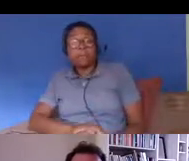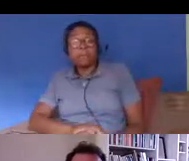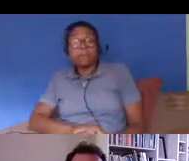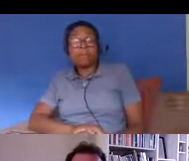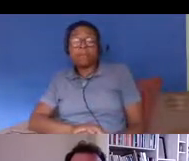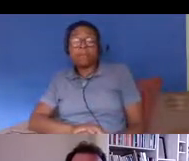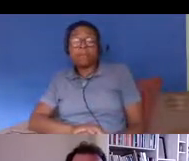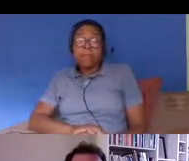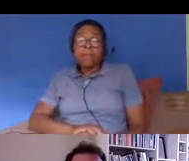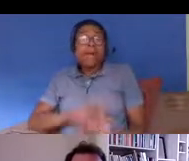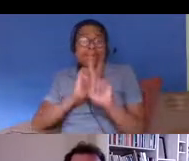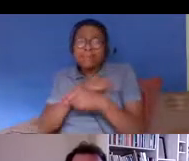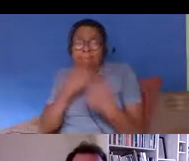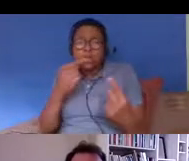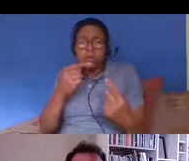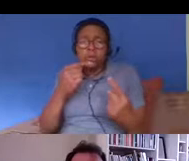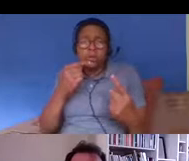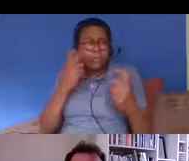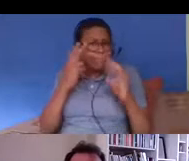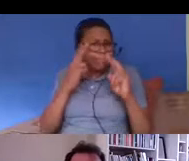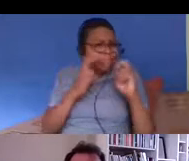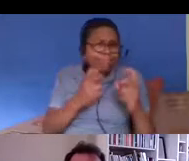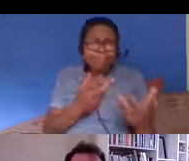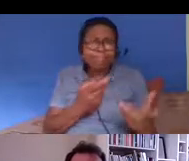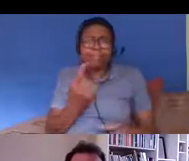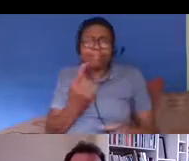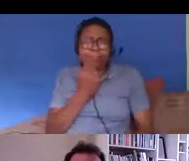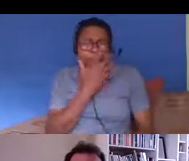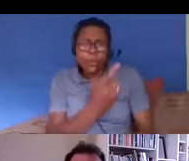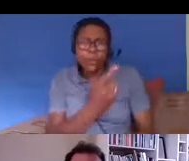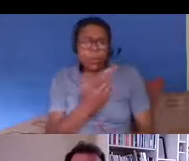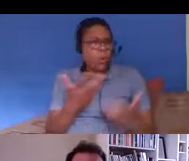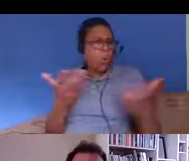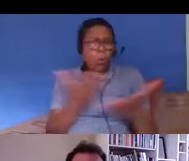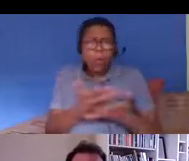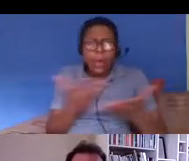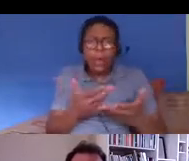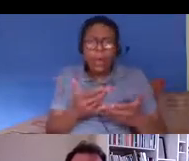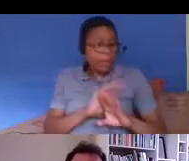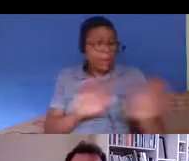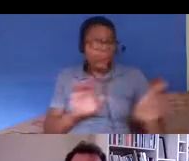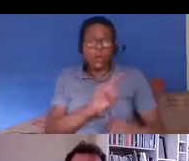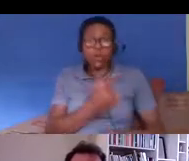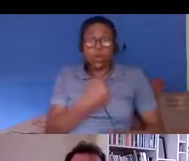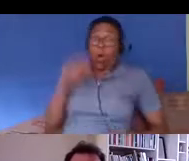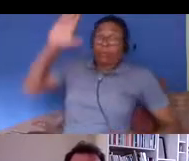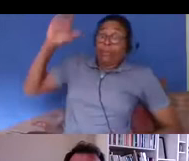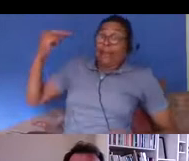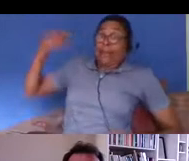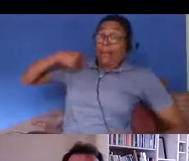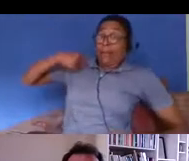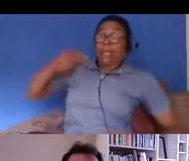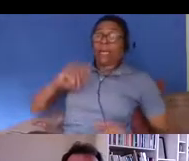inherently impossible thing to know because you know these these people aren't uh easily counted they're not they don't come forward for for counting purposes um